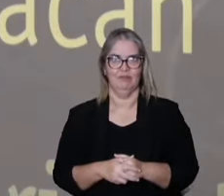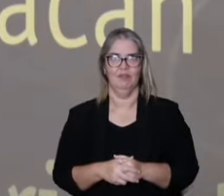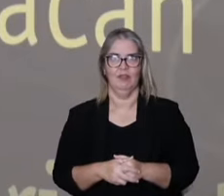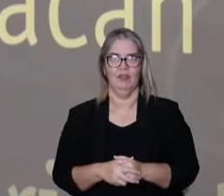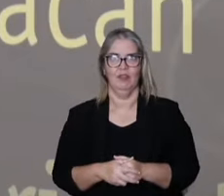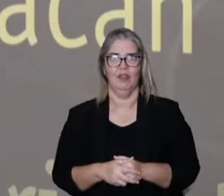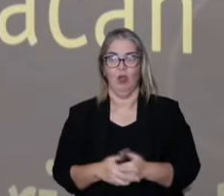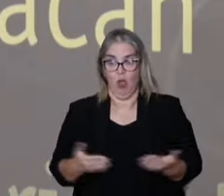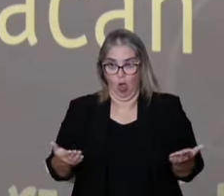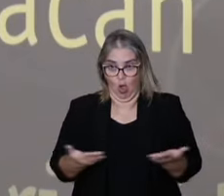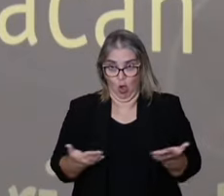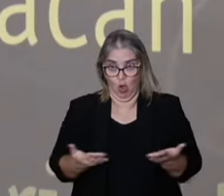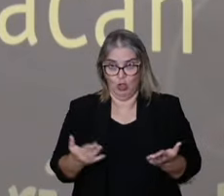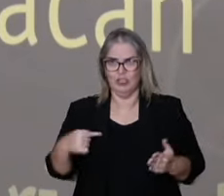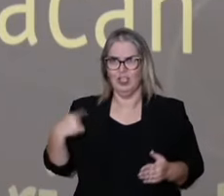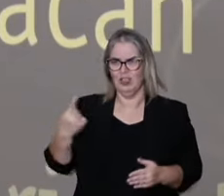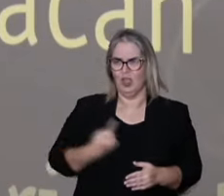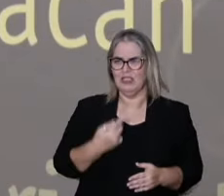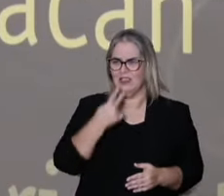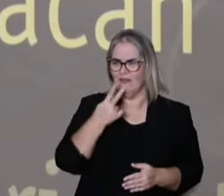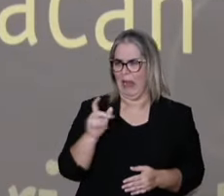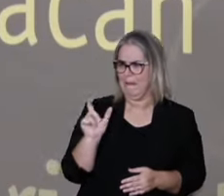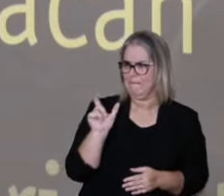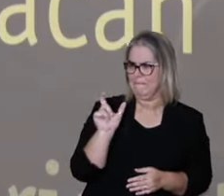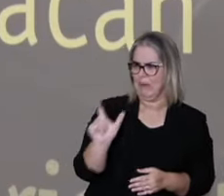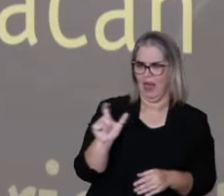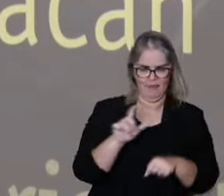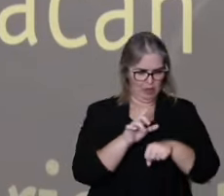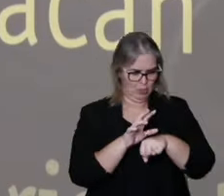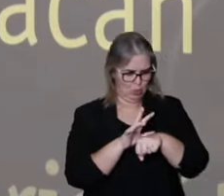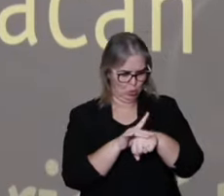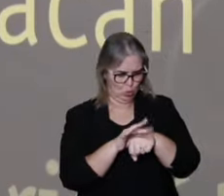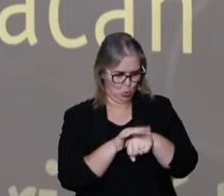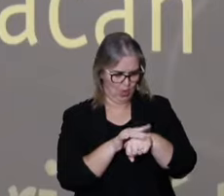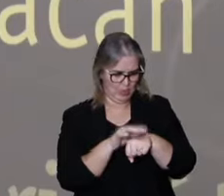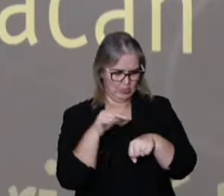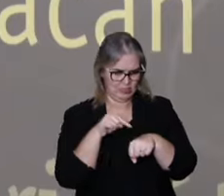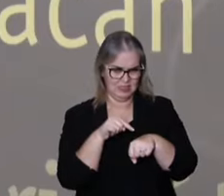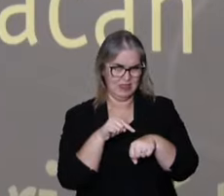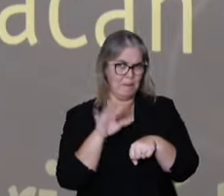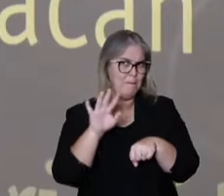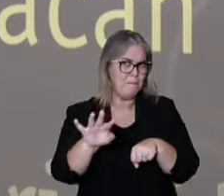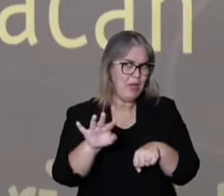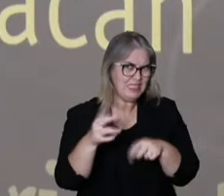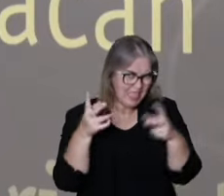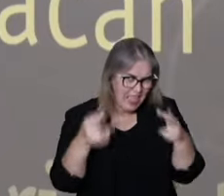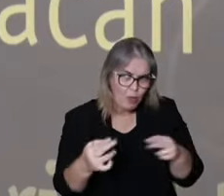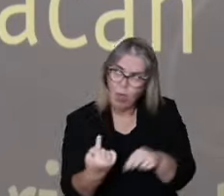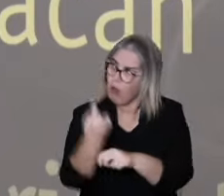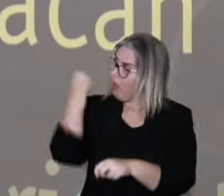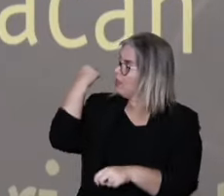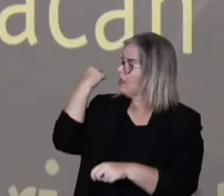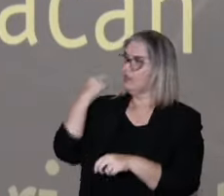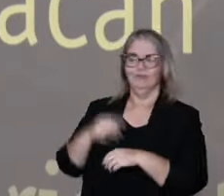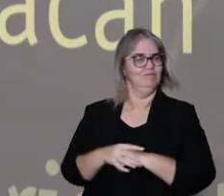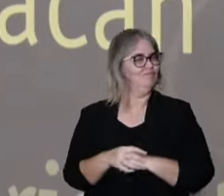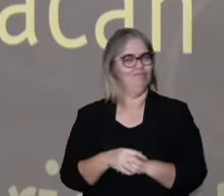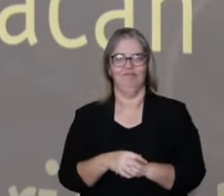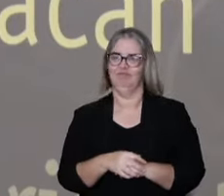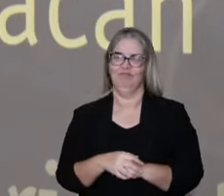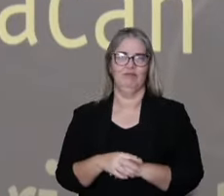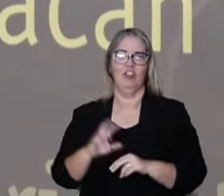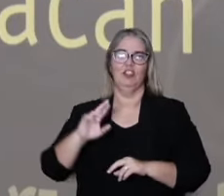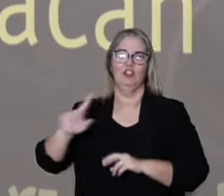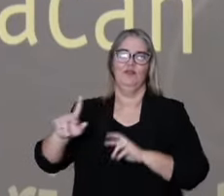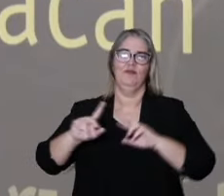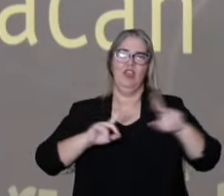disease in the biomedicine is not what we call disease in 100 years ago. So if you don't have a dogmatic position,